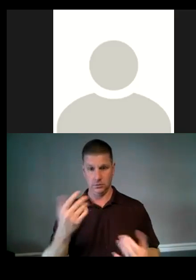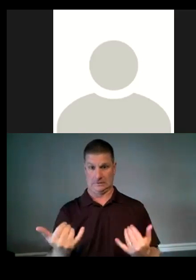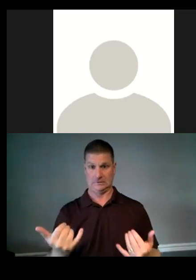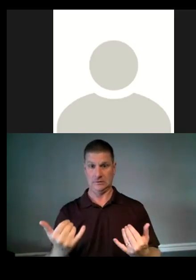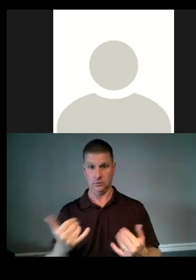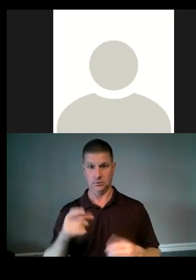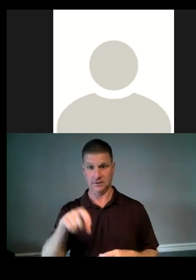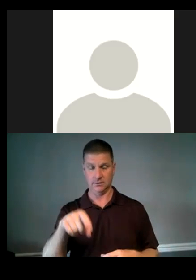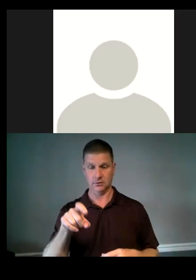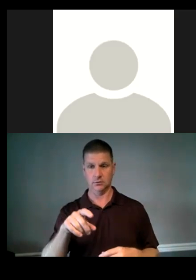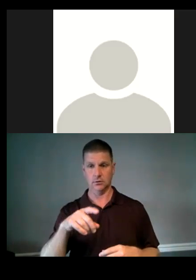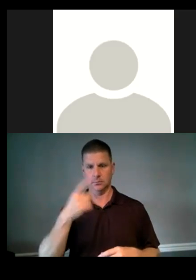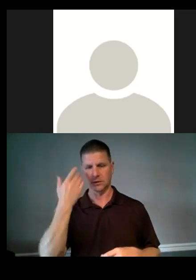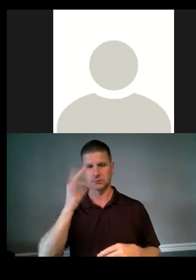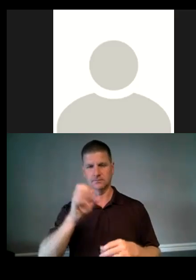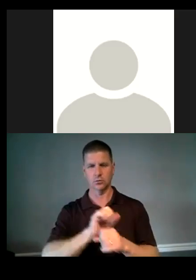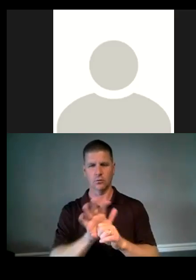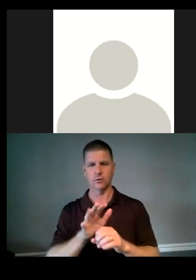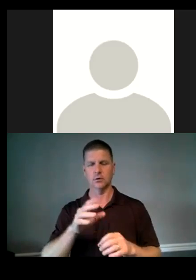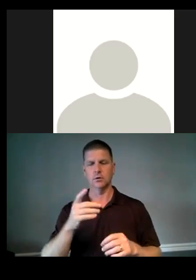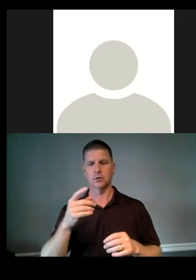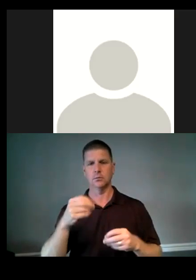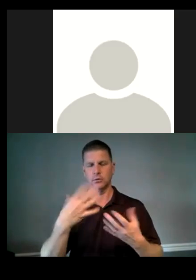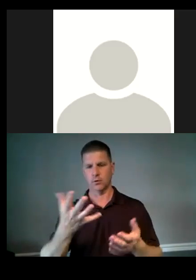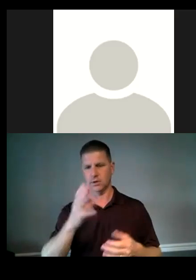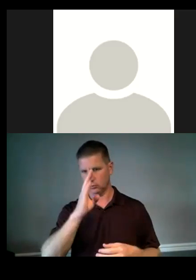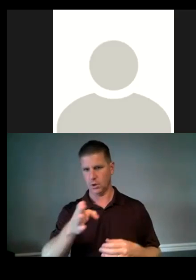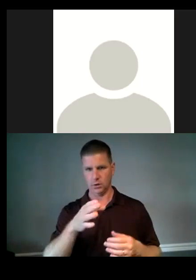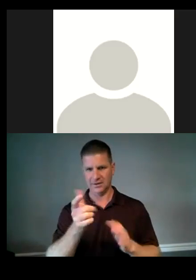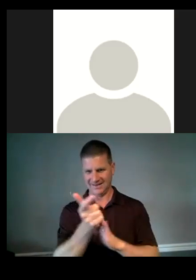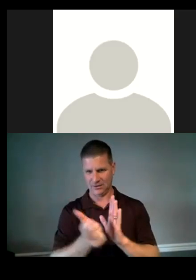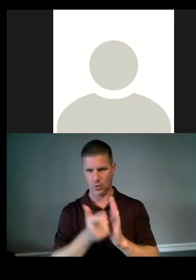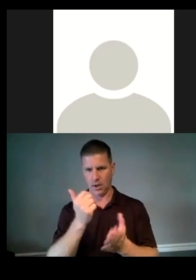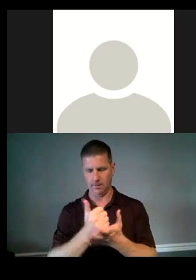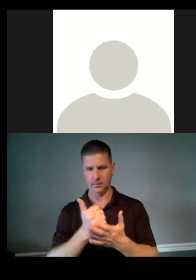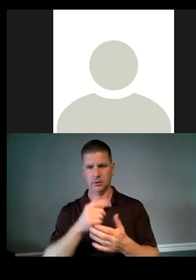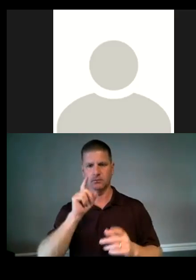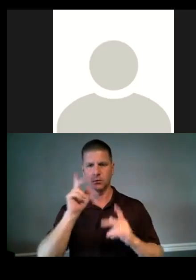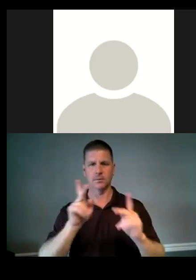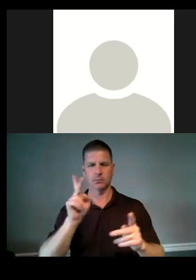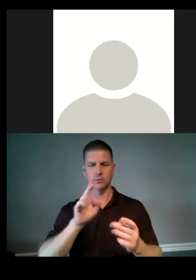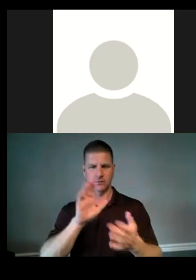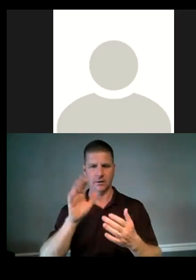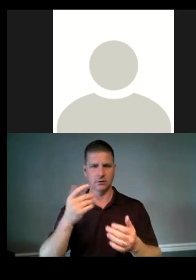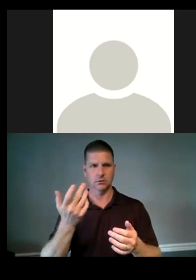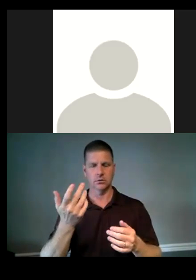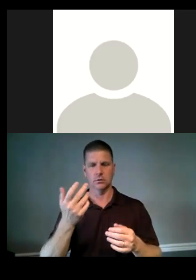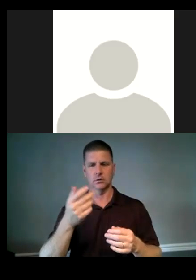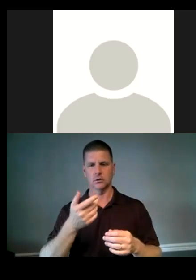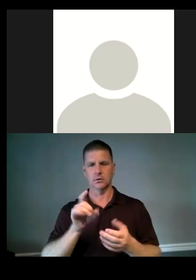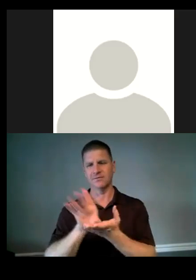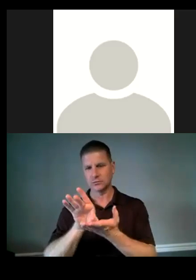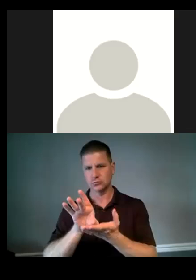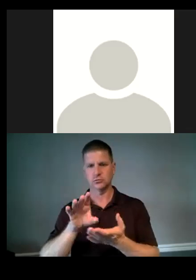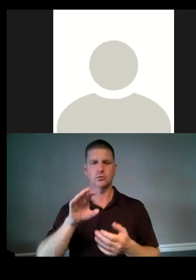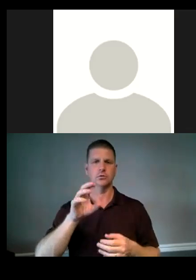as we emerge from COVID, uh, and provide direct legal help to people facing, facing eviction or other housing